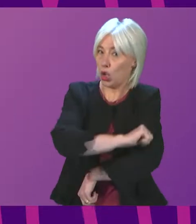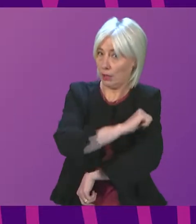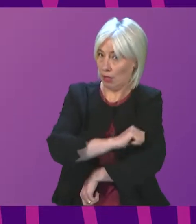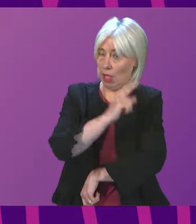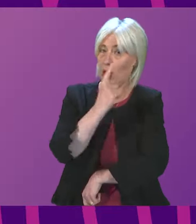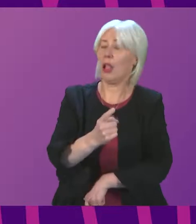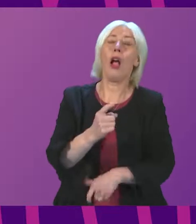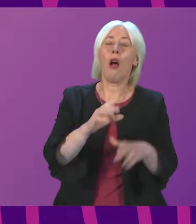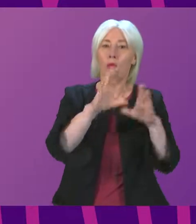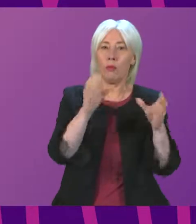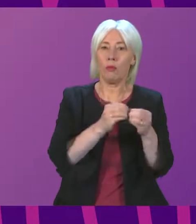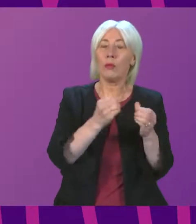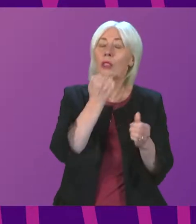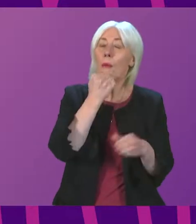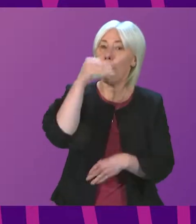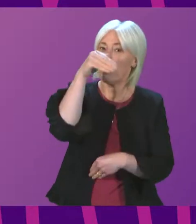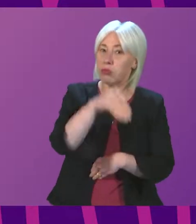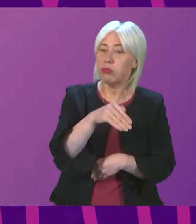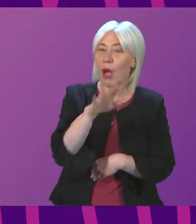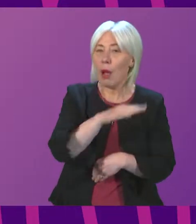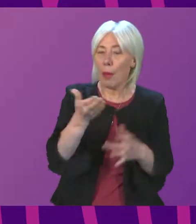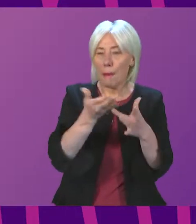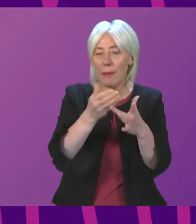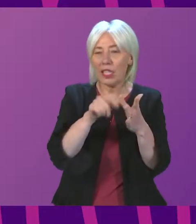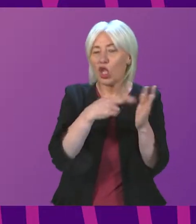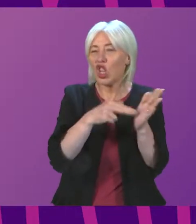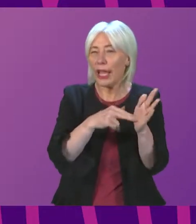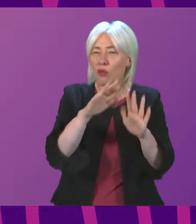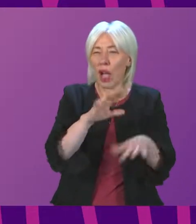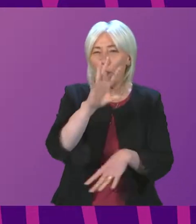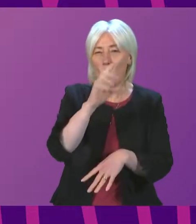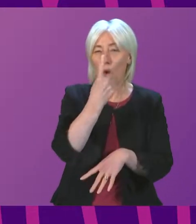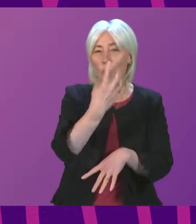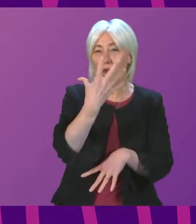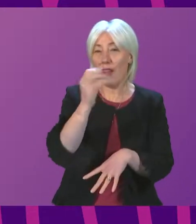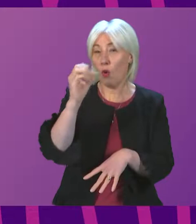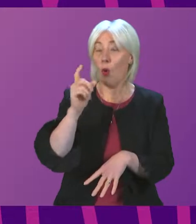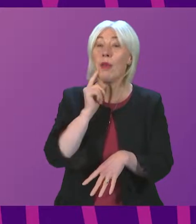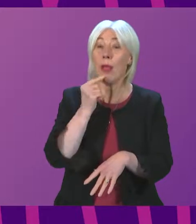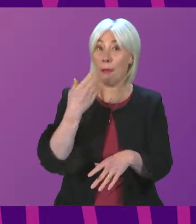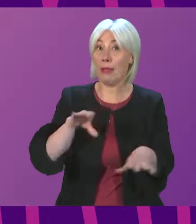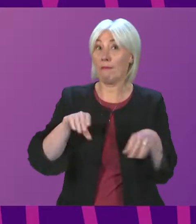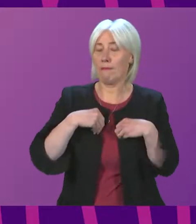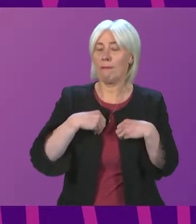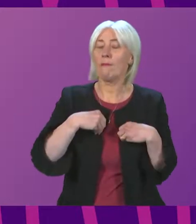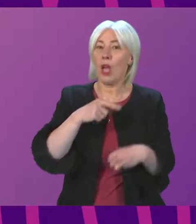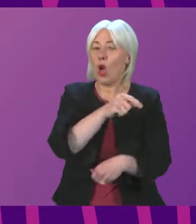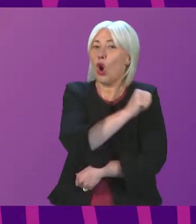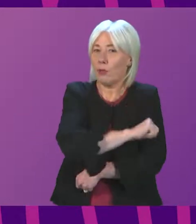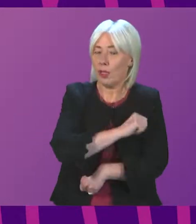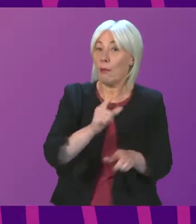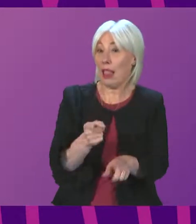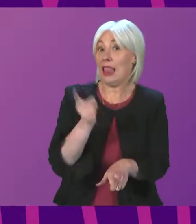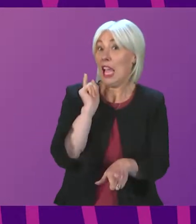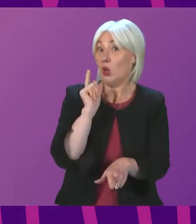any given time, has also fallen. Around mid-January, more than 1,500 people were in hospital with COVID. This time last week,